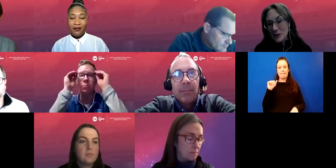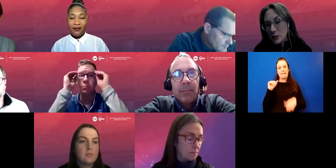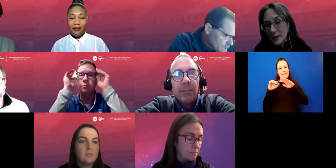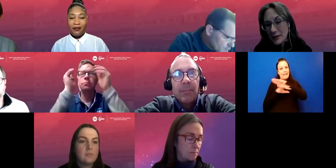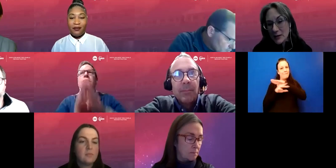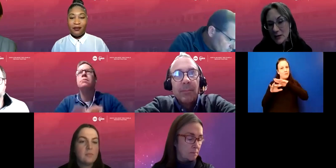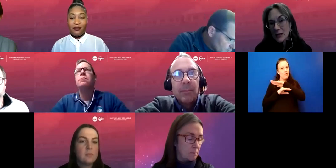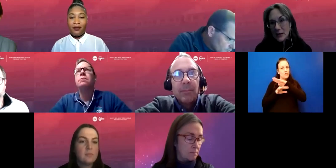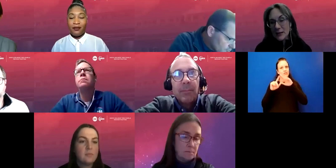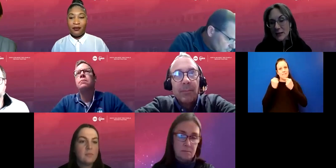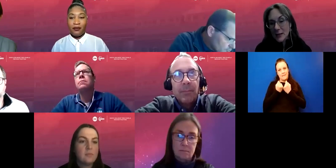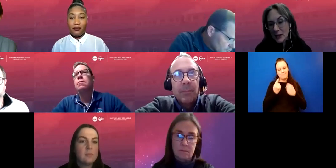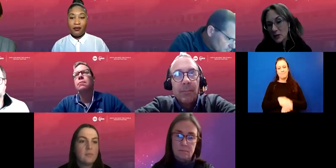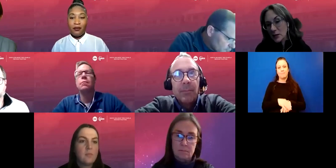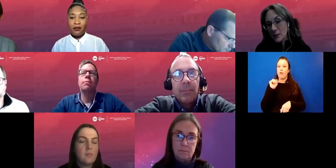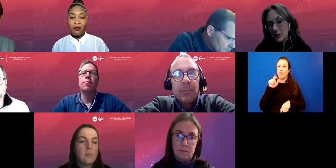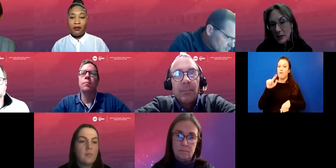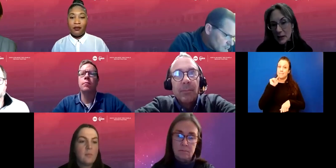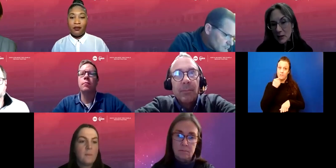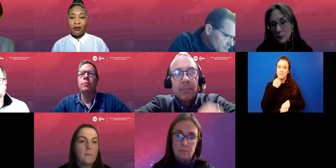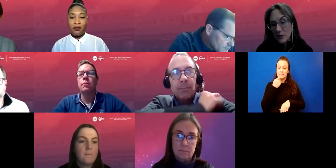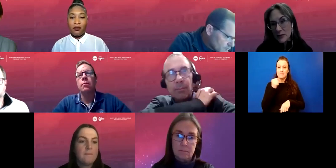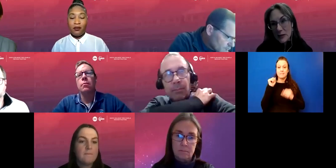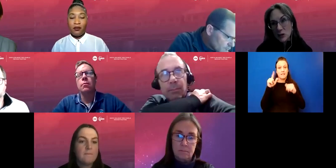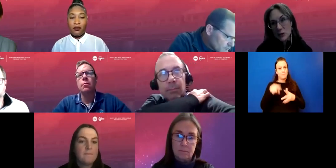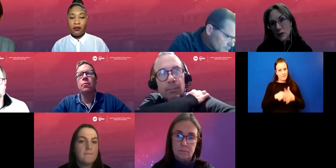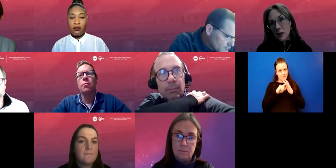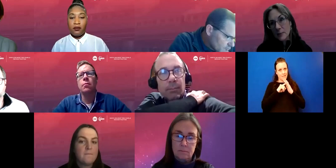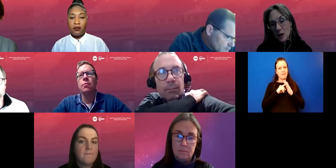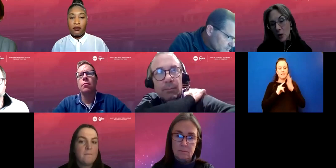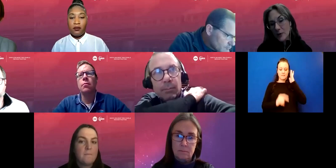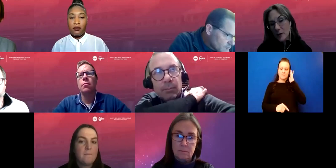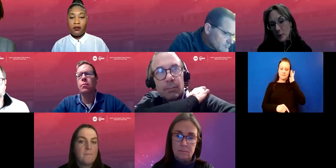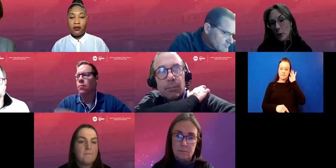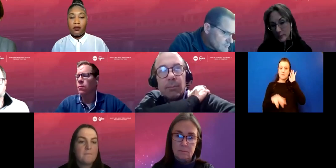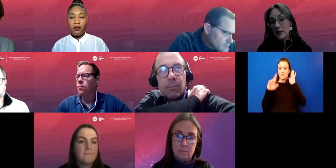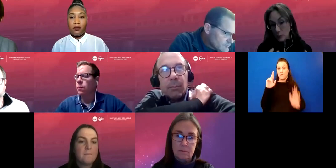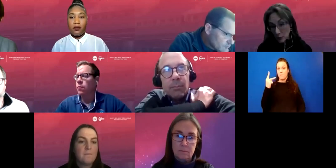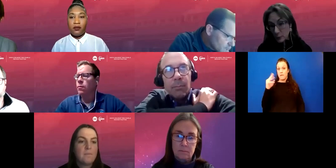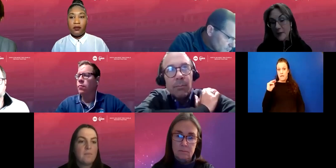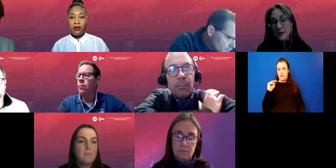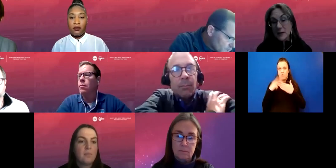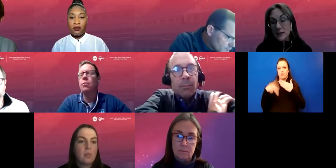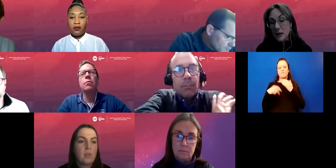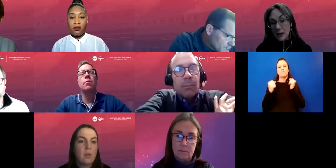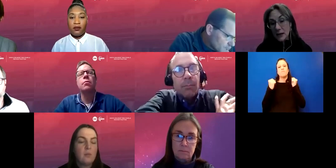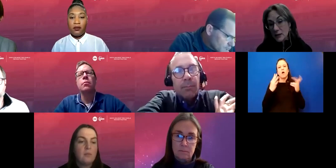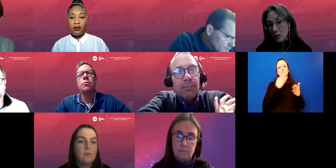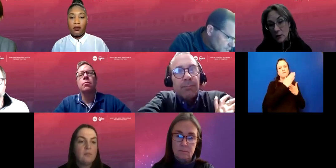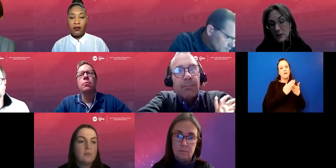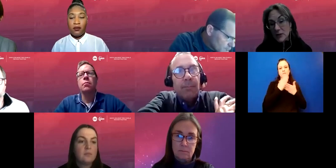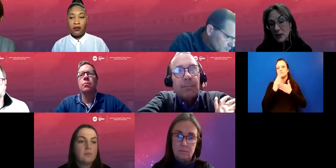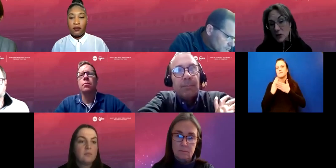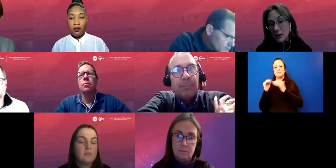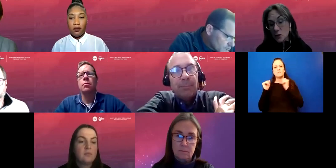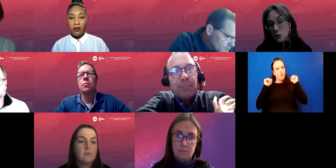in all seriousness, yes, as I mentioned, um, at the beginning of the presentation, um, the RPM program is multiple phases. It is